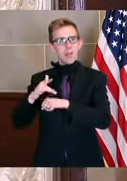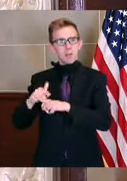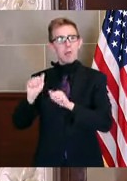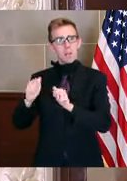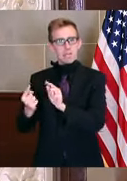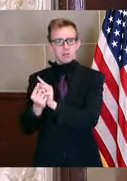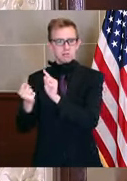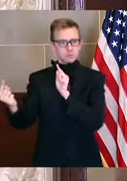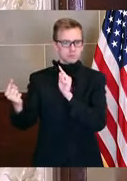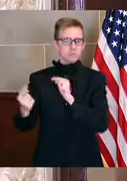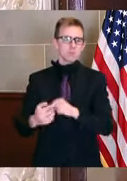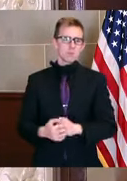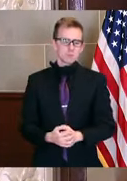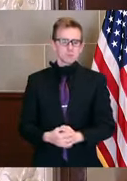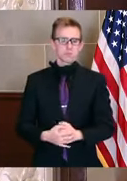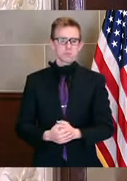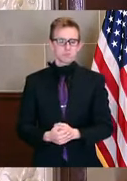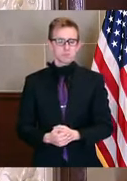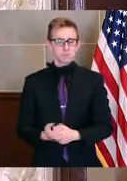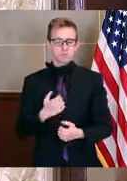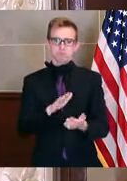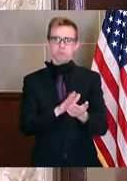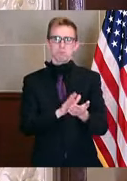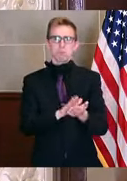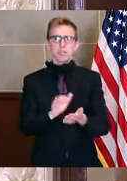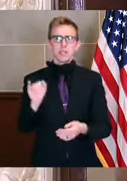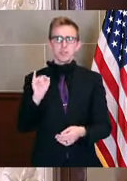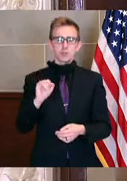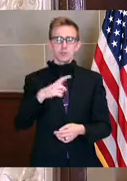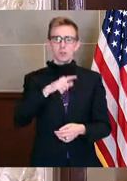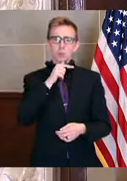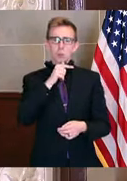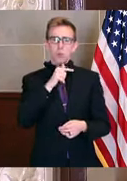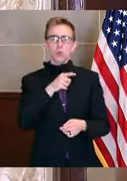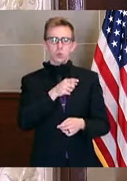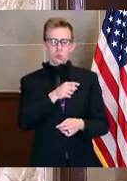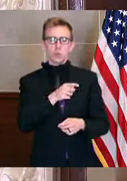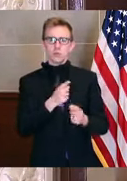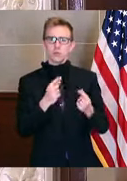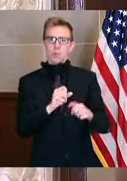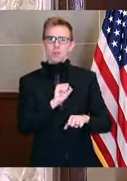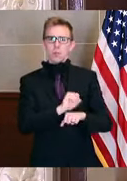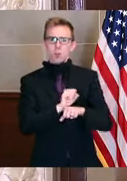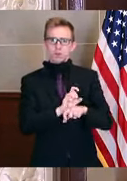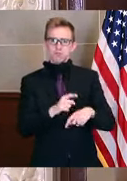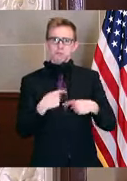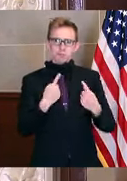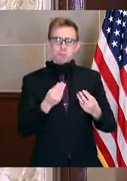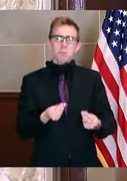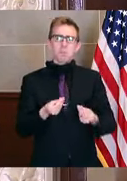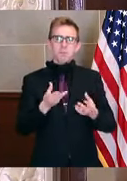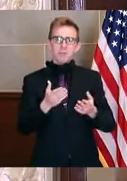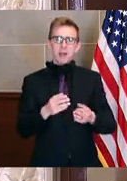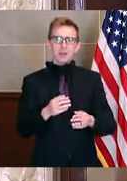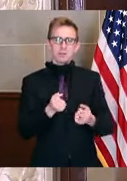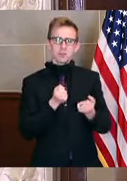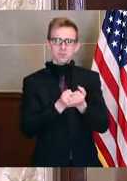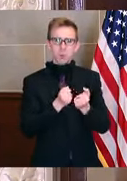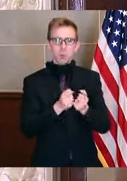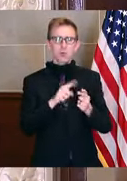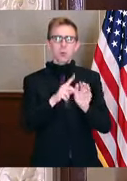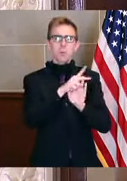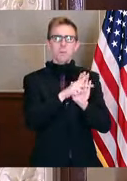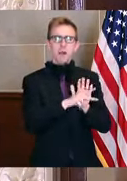I would also like to commend the insurance carriers who proactively stepped up to provide various forms of relief to their policyholders